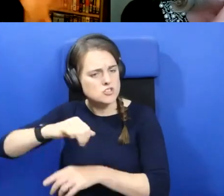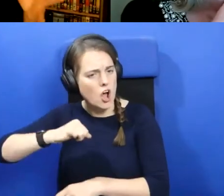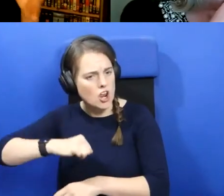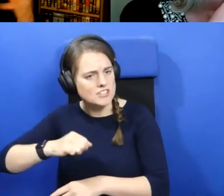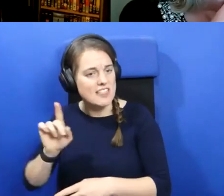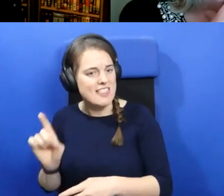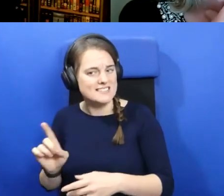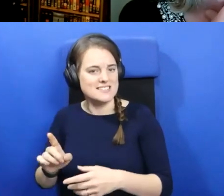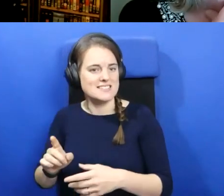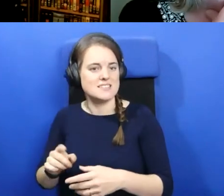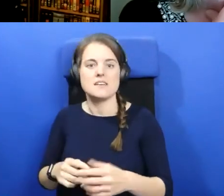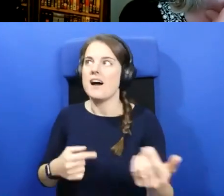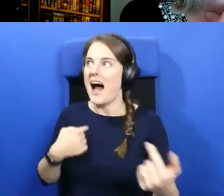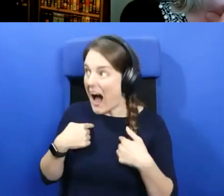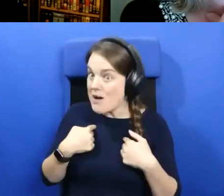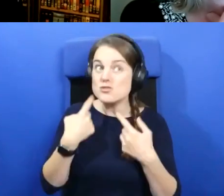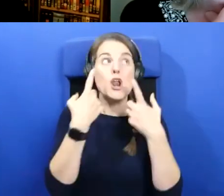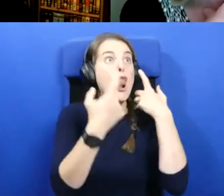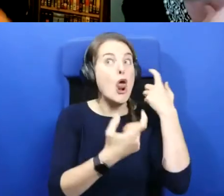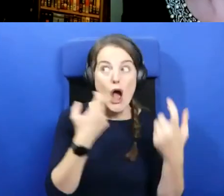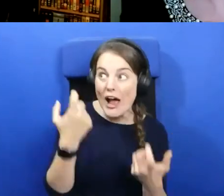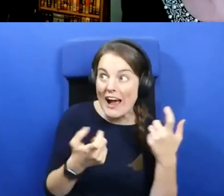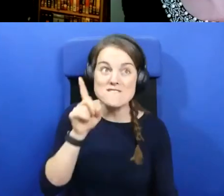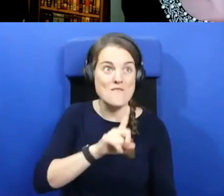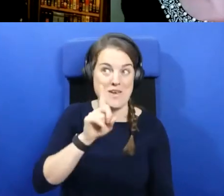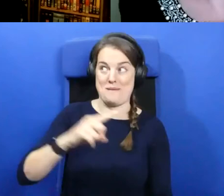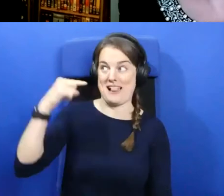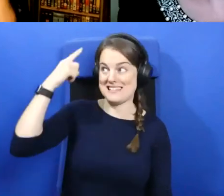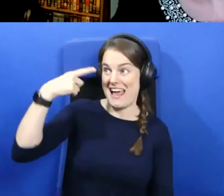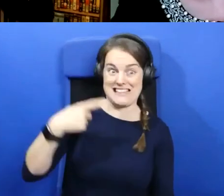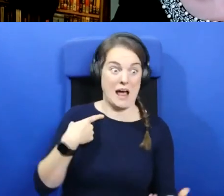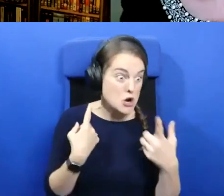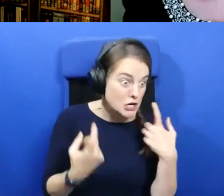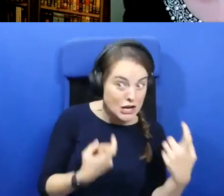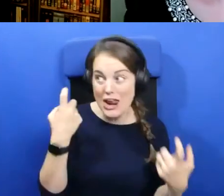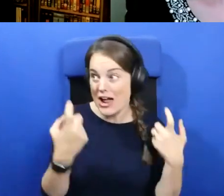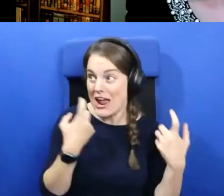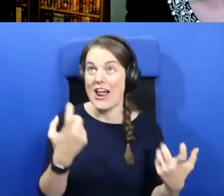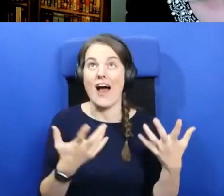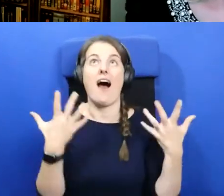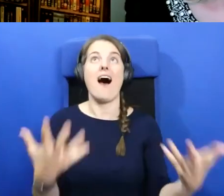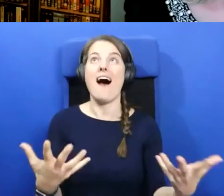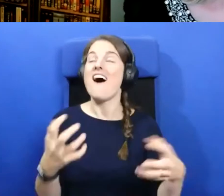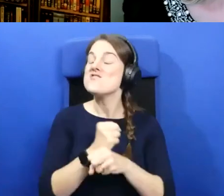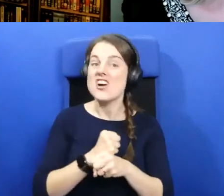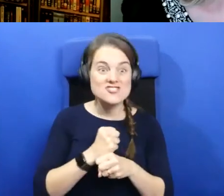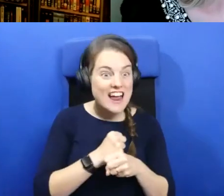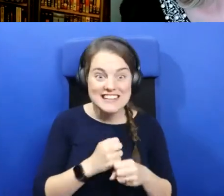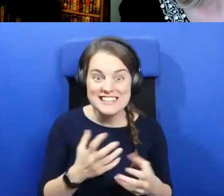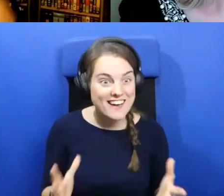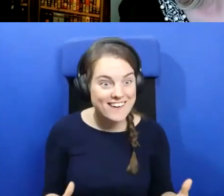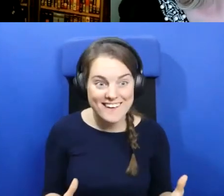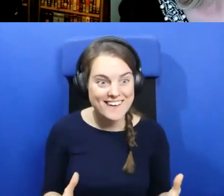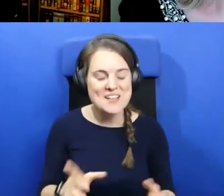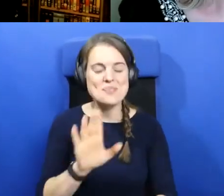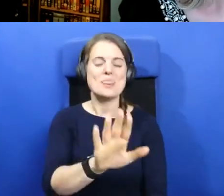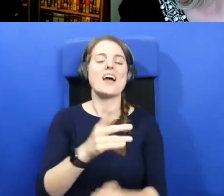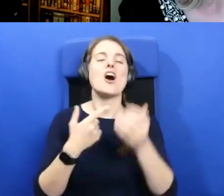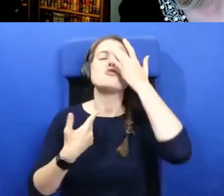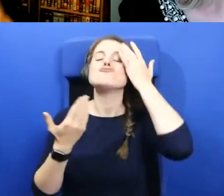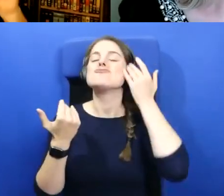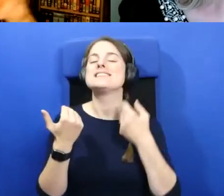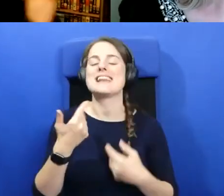I killed myself looking for female saints. It was so frustrating because I, I recently been working on,